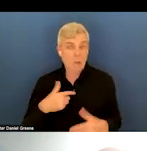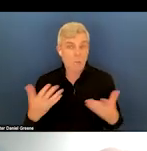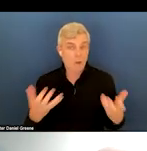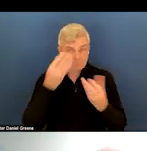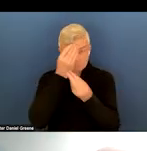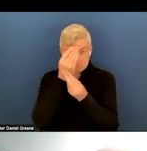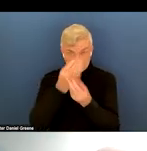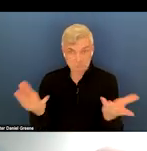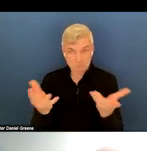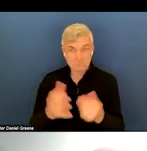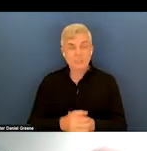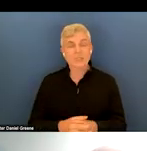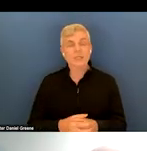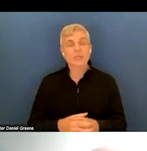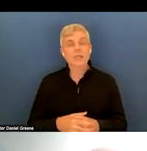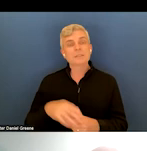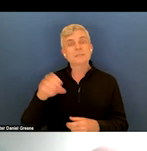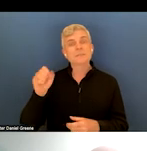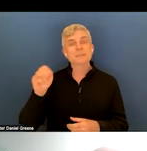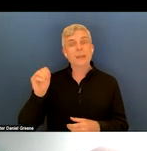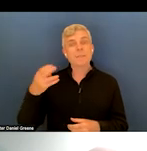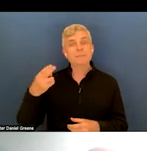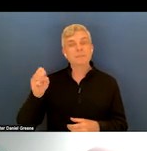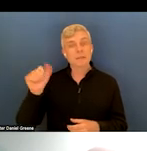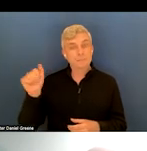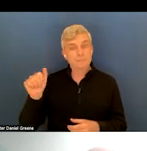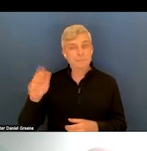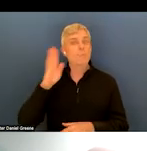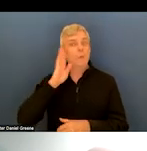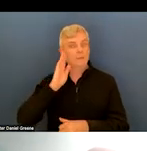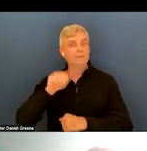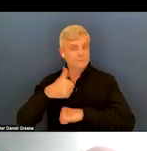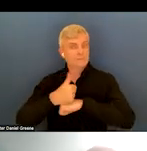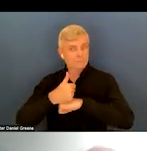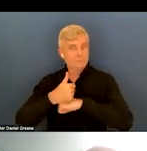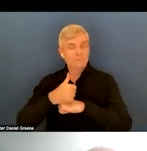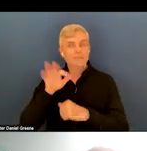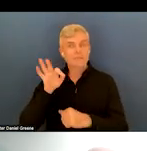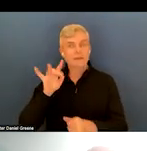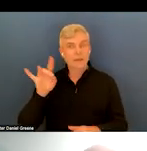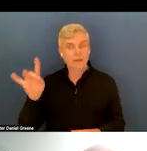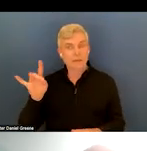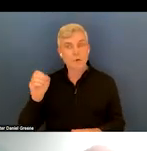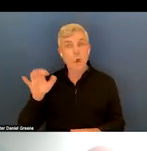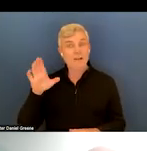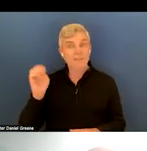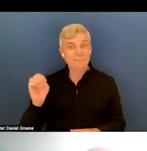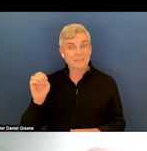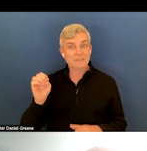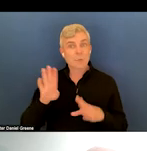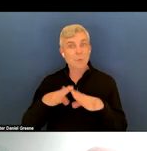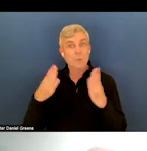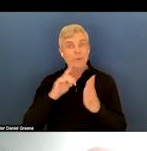that SAMHSA will be setting up a 988 office open hours